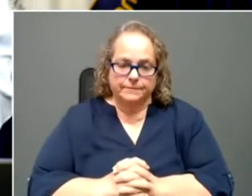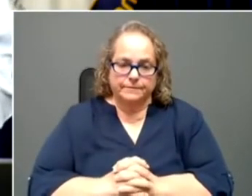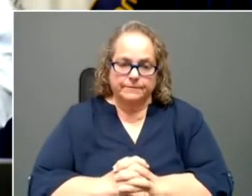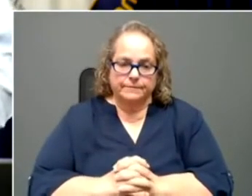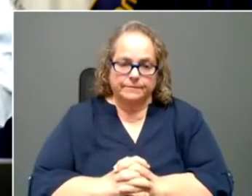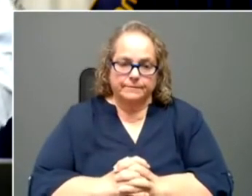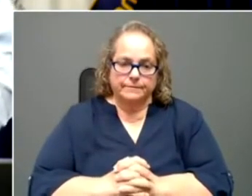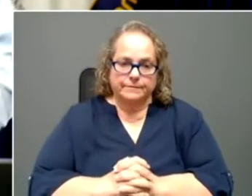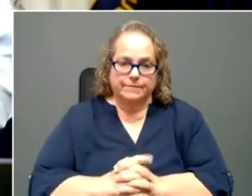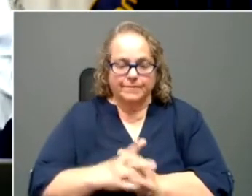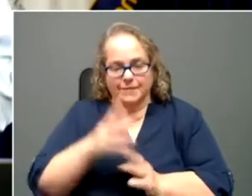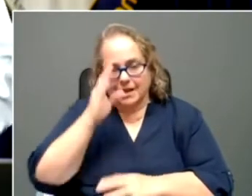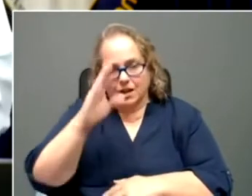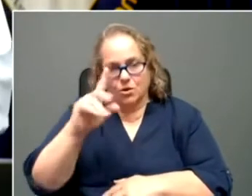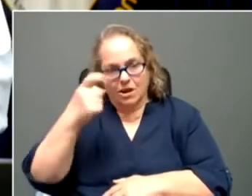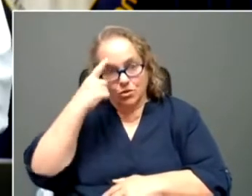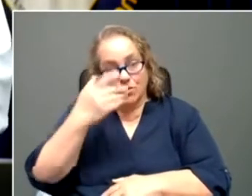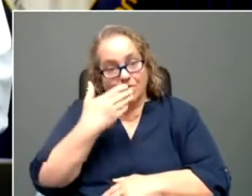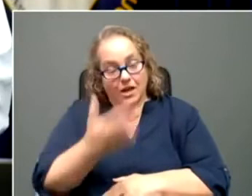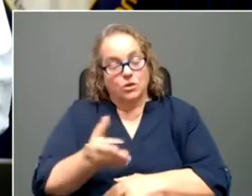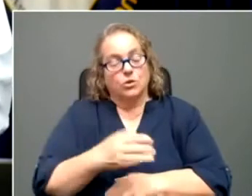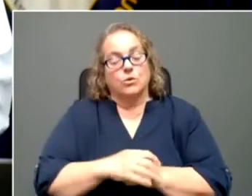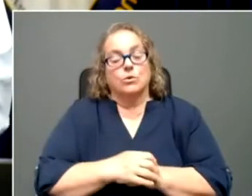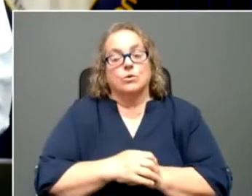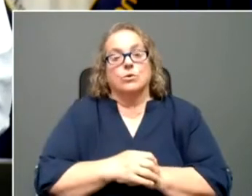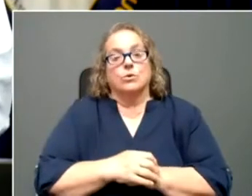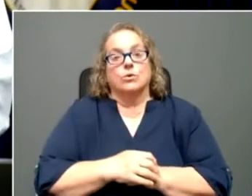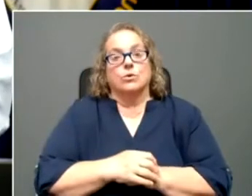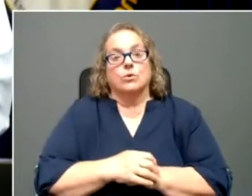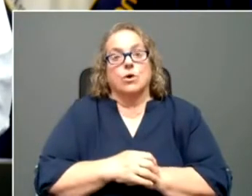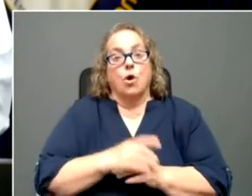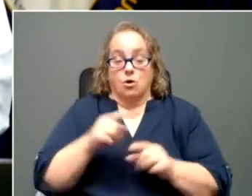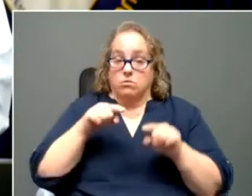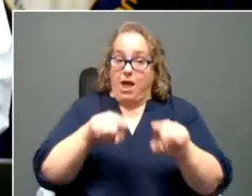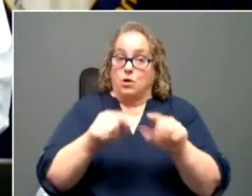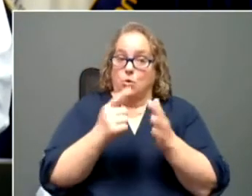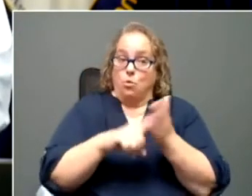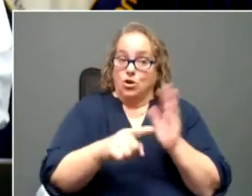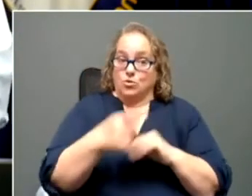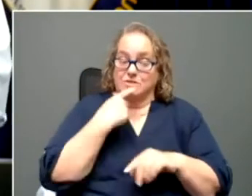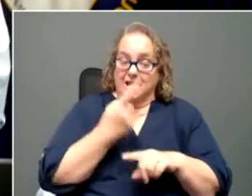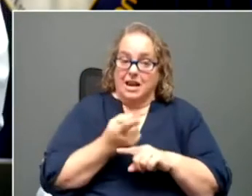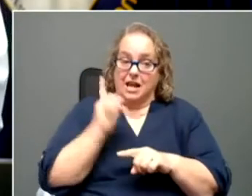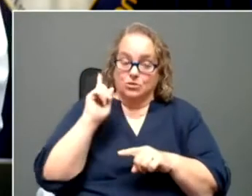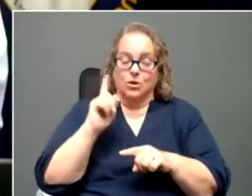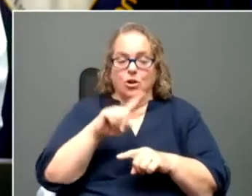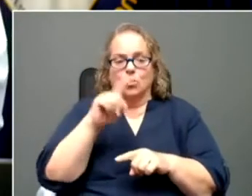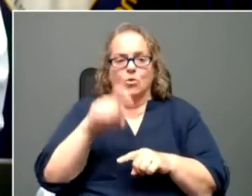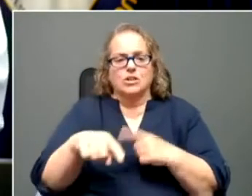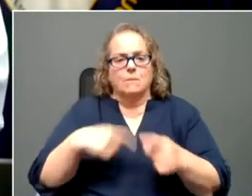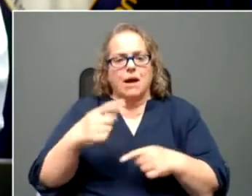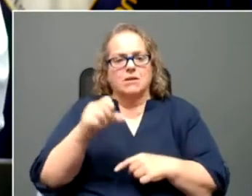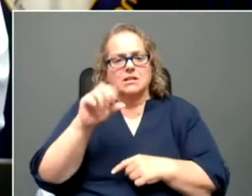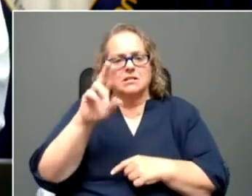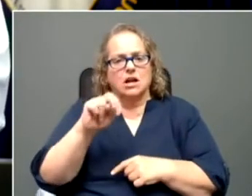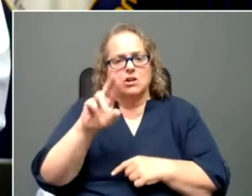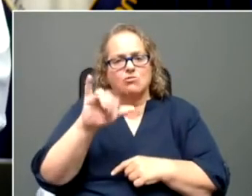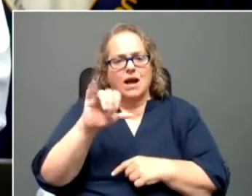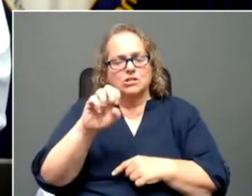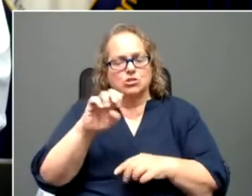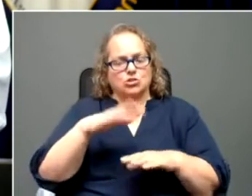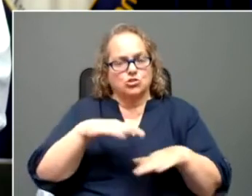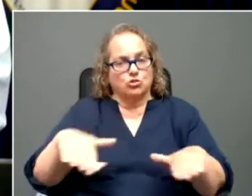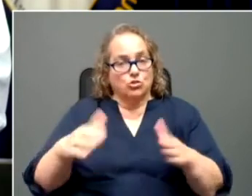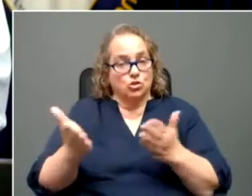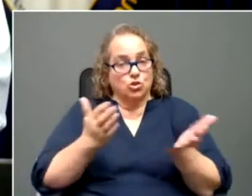Hello, governor. Thanks a lot. in line of what you said last week to a question about, uh, Sunrise Children's Services, uh, there seems to be a